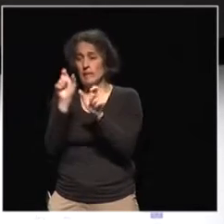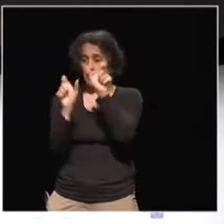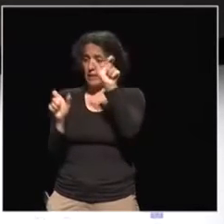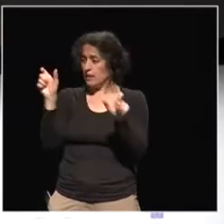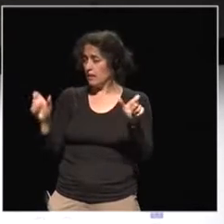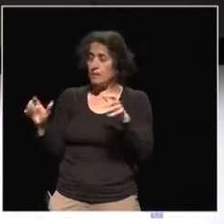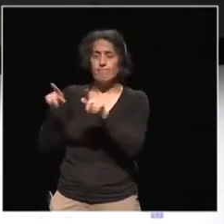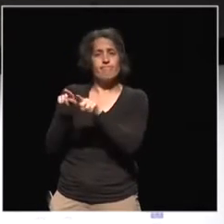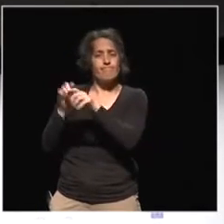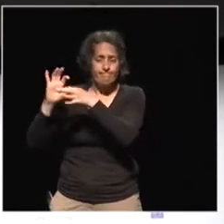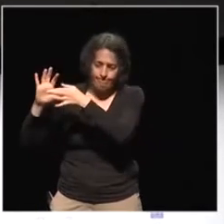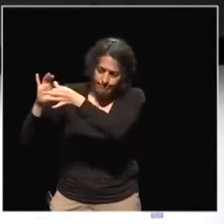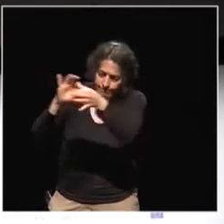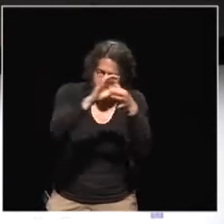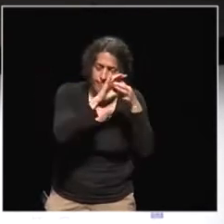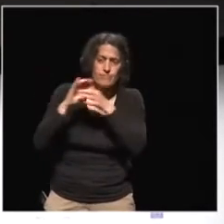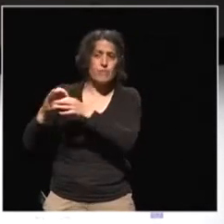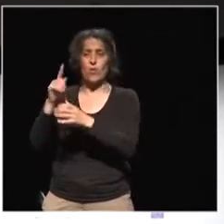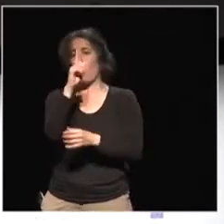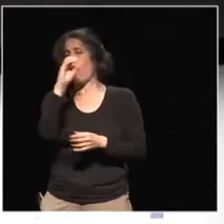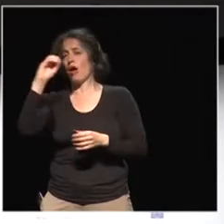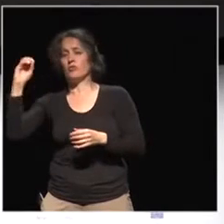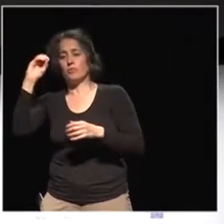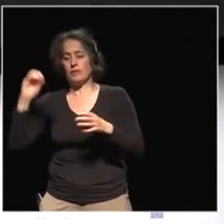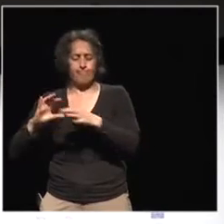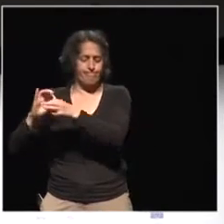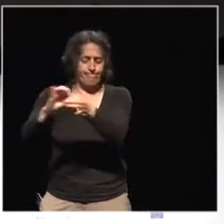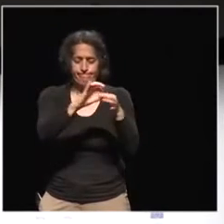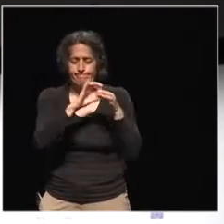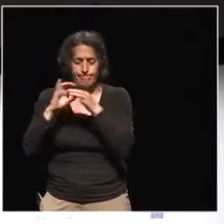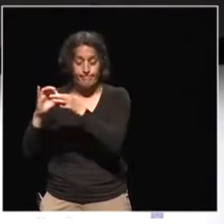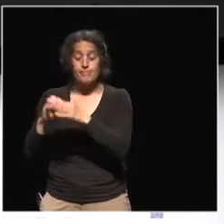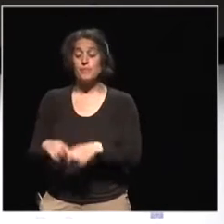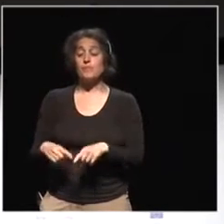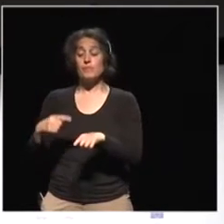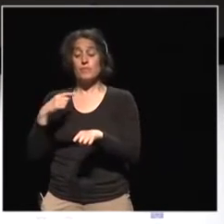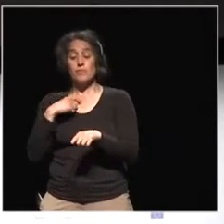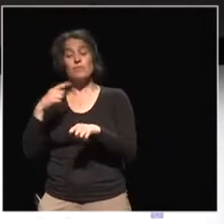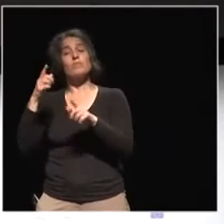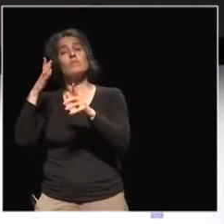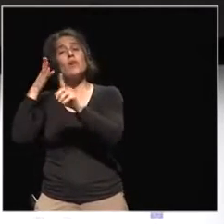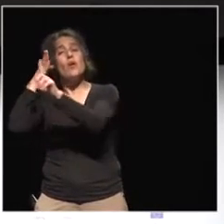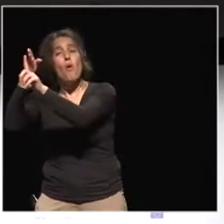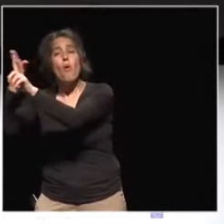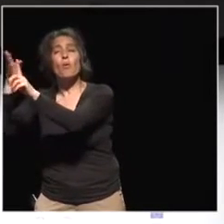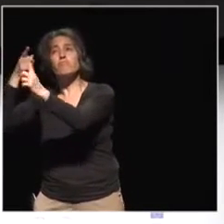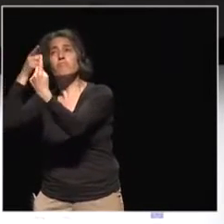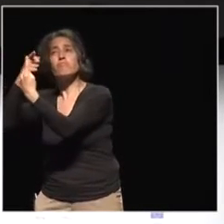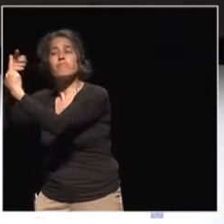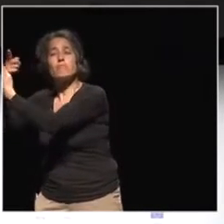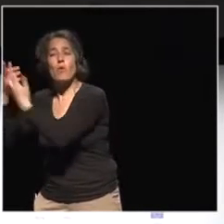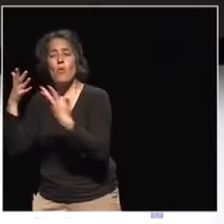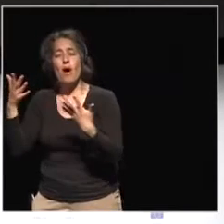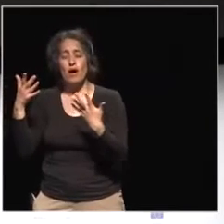and everybody's opinion is valued. A movement has strategic goals and objectives. Organizations of civil society are